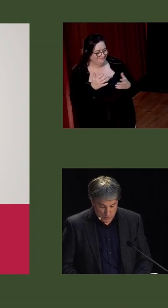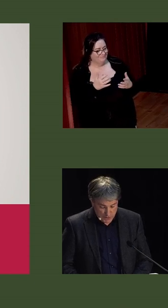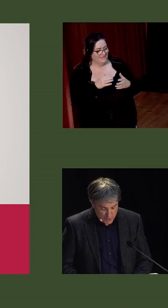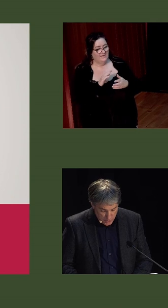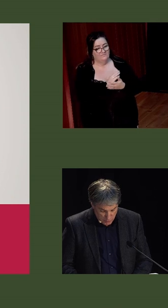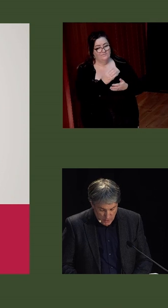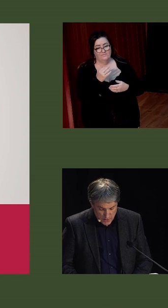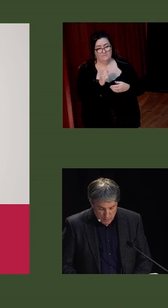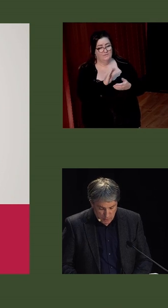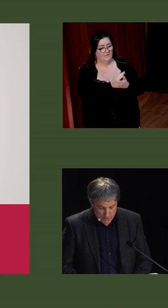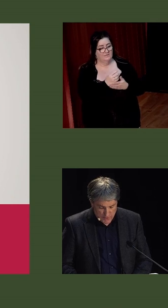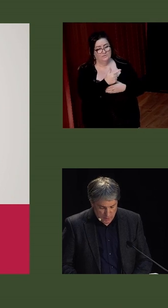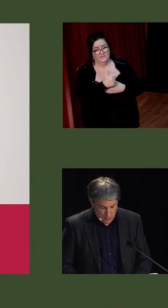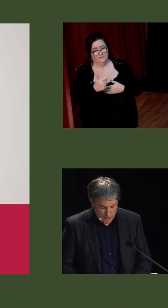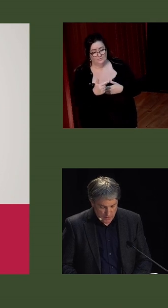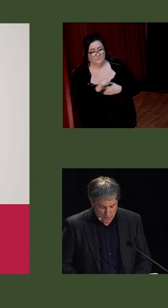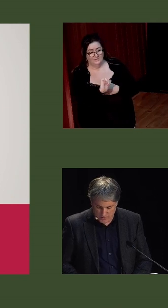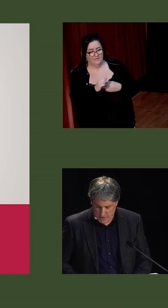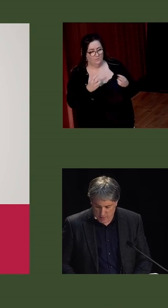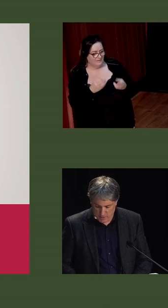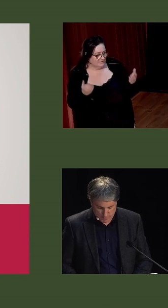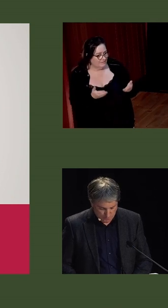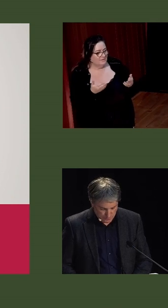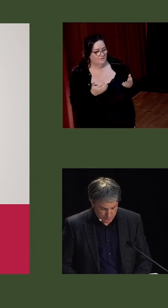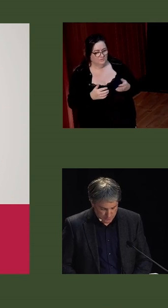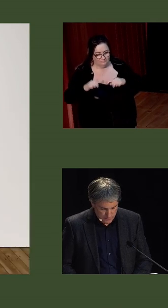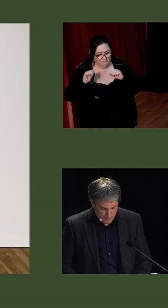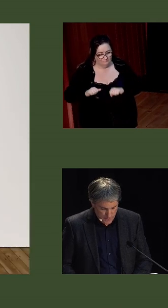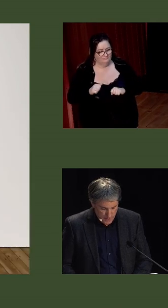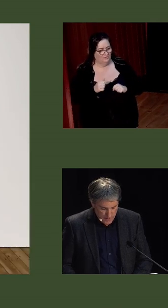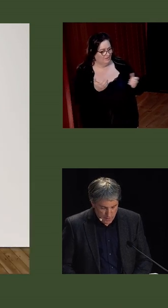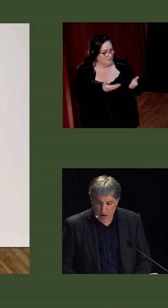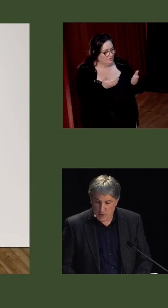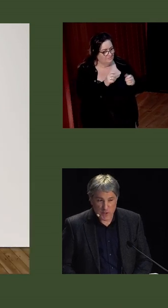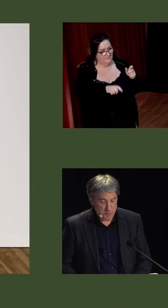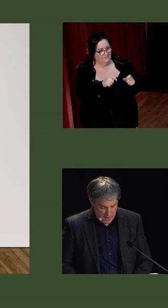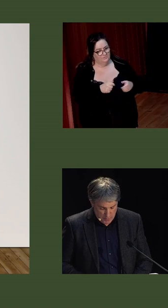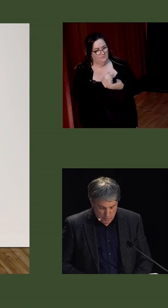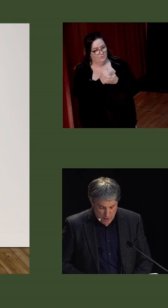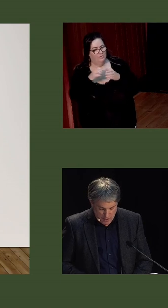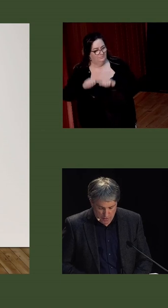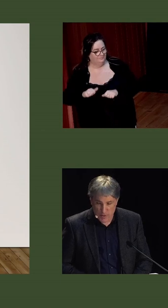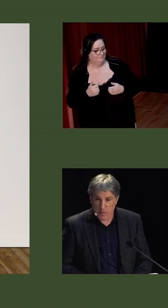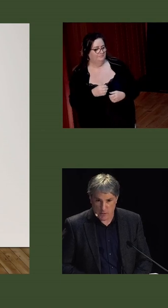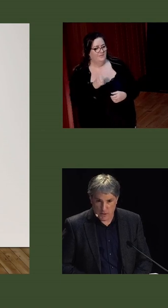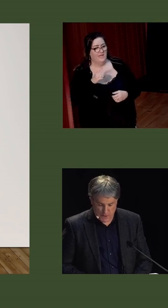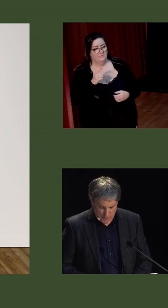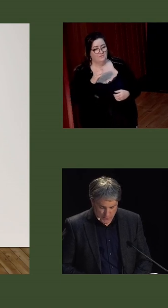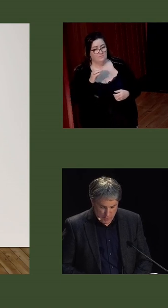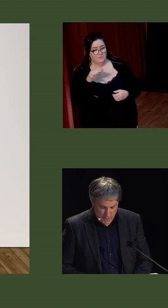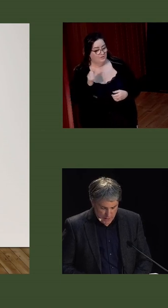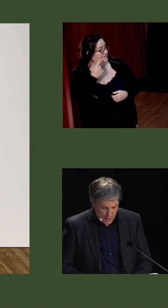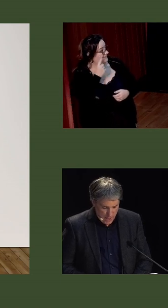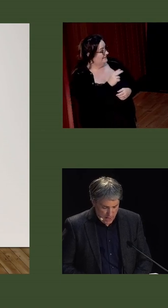February 1922, to bolster support for the settlement. For Archbishop Edward Byrne of Dublin,